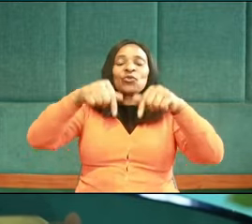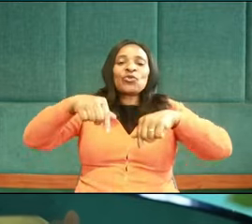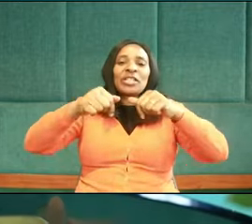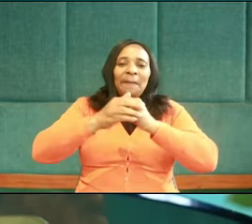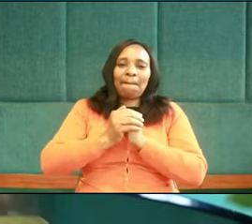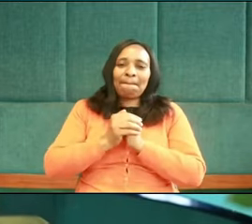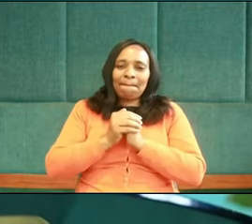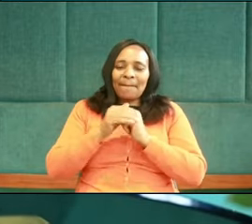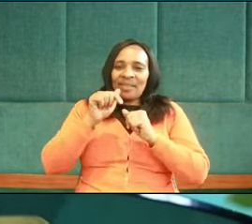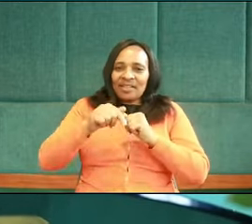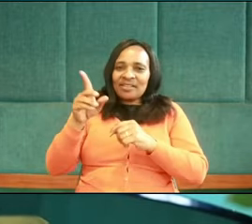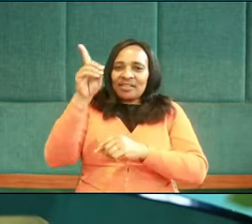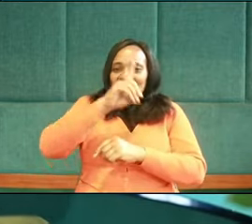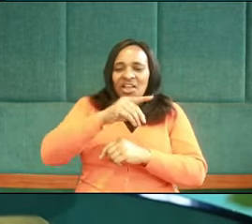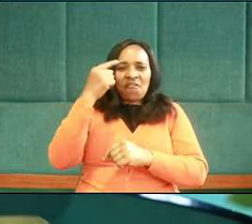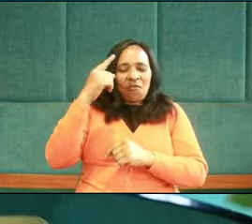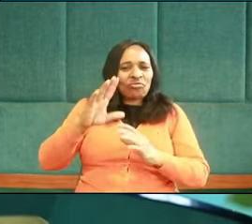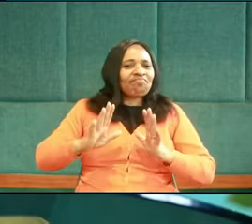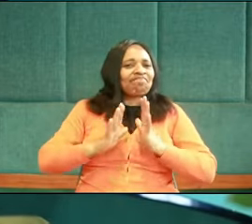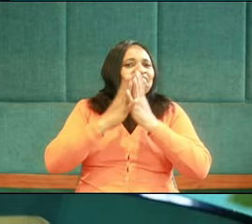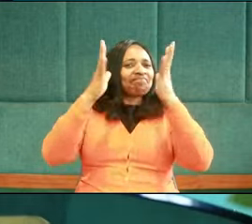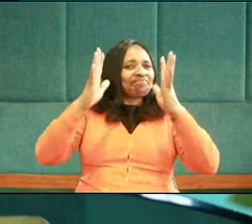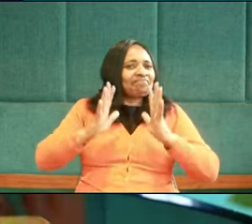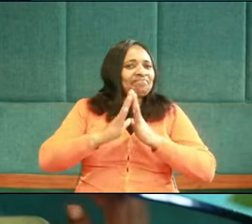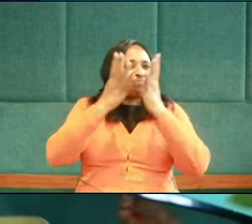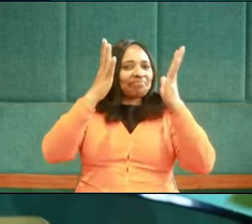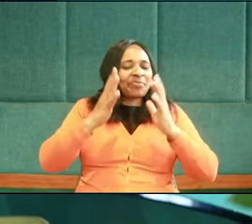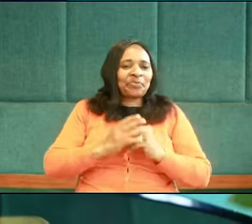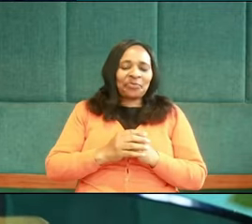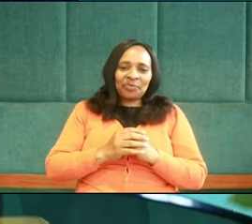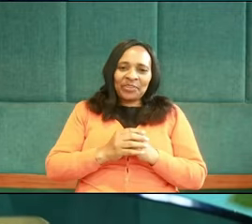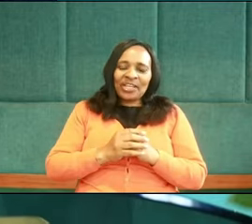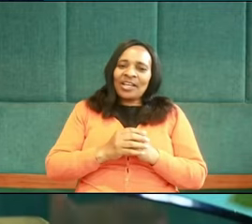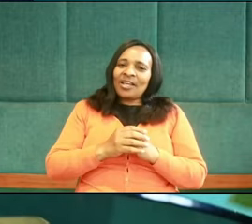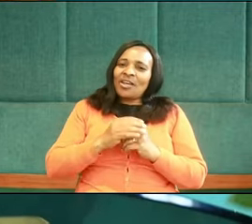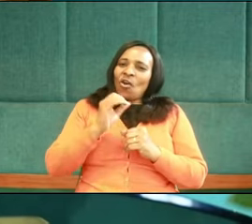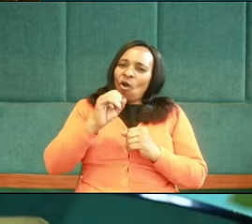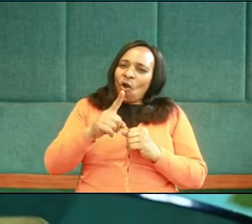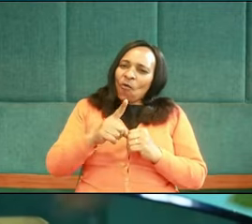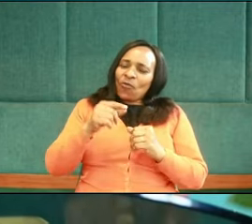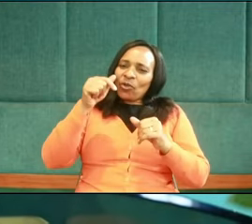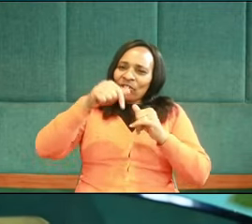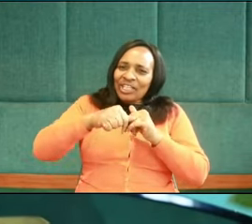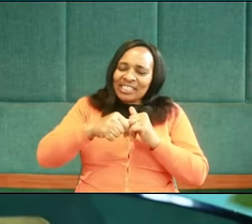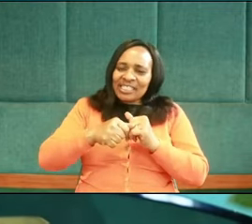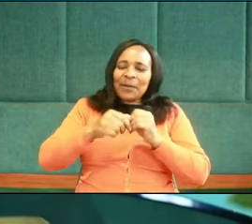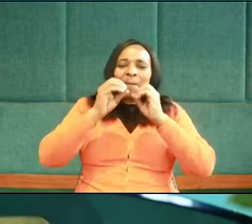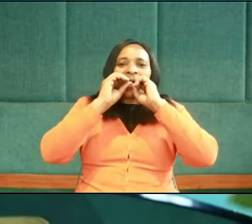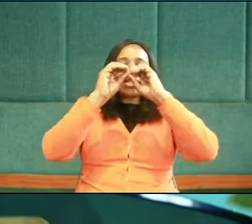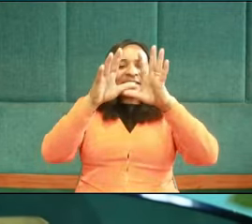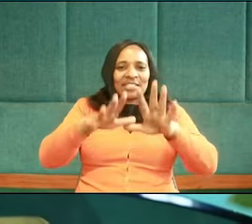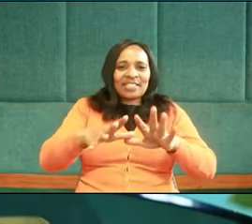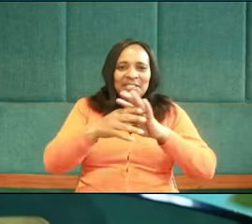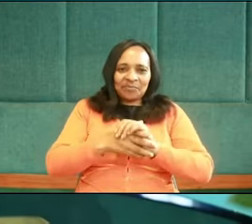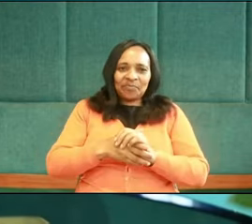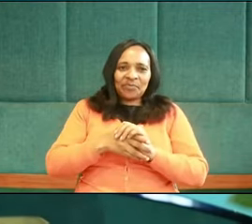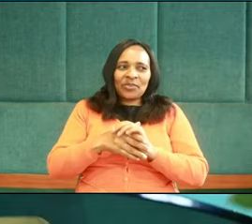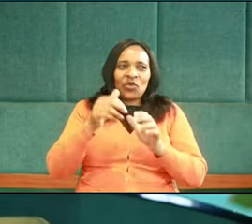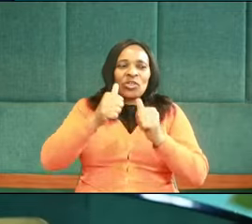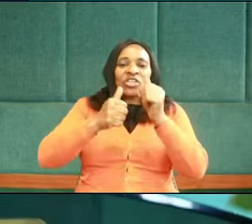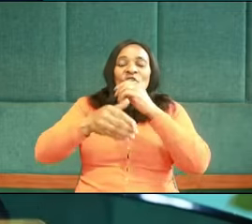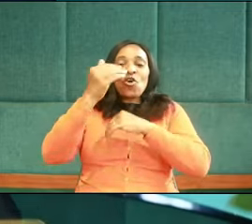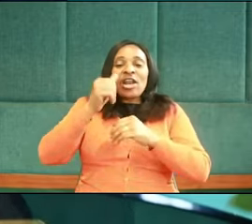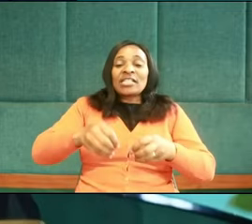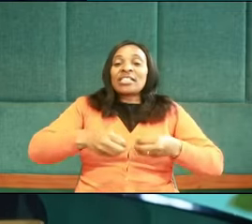is the day for celebration of the incalculable blessings that God has